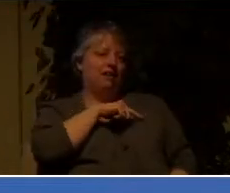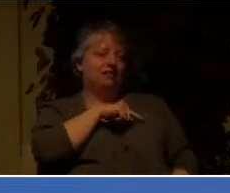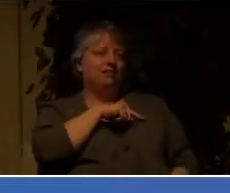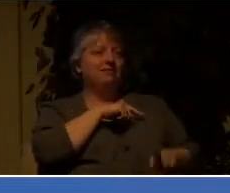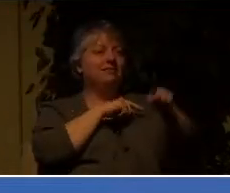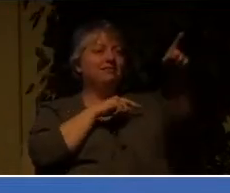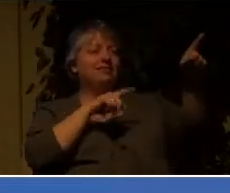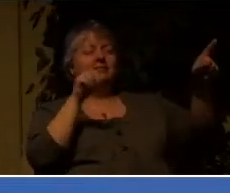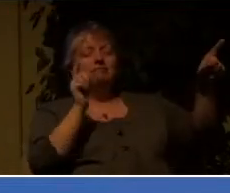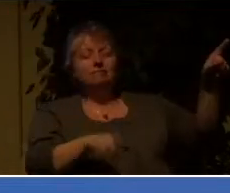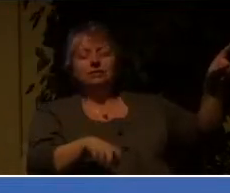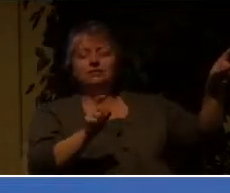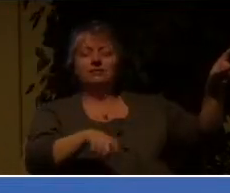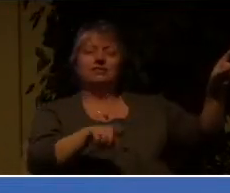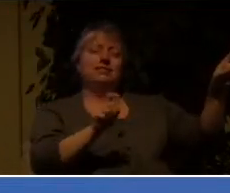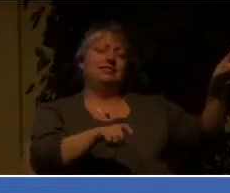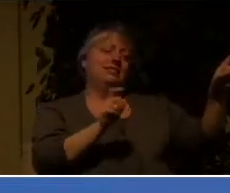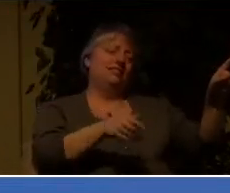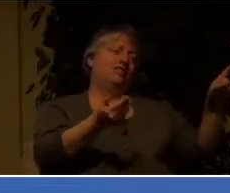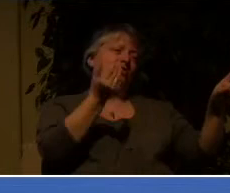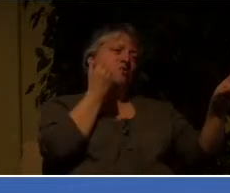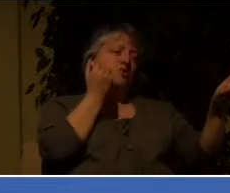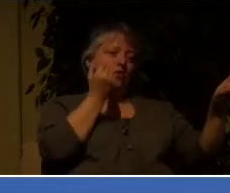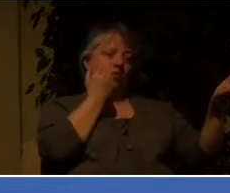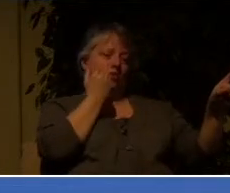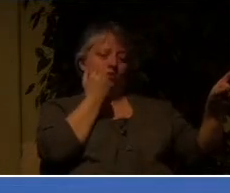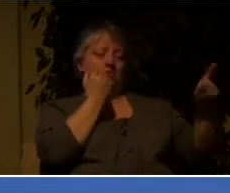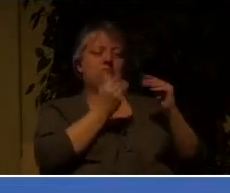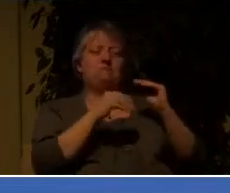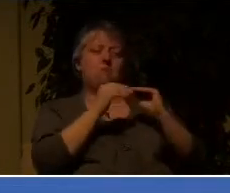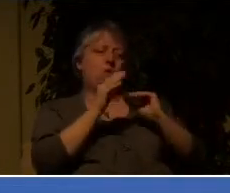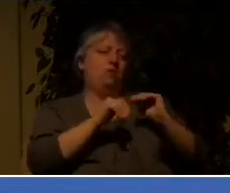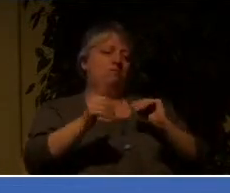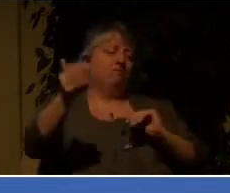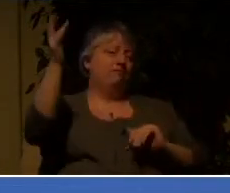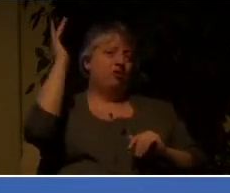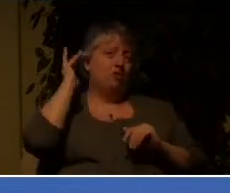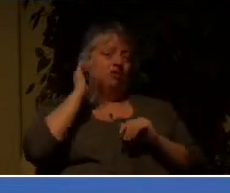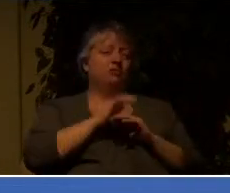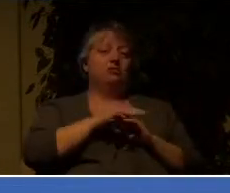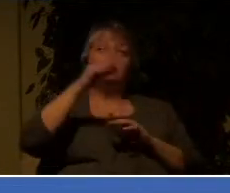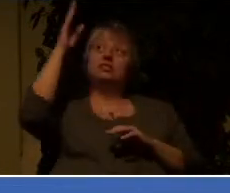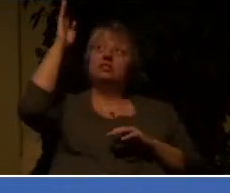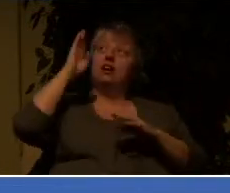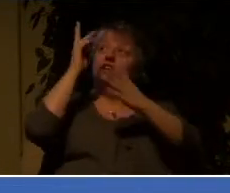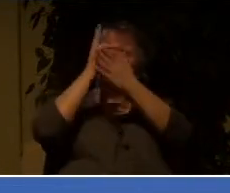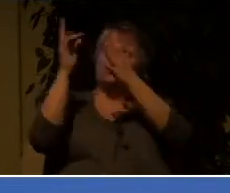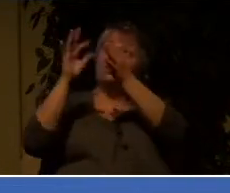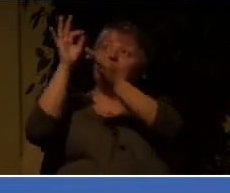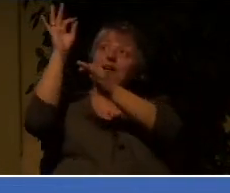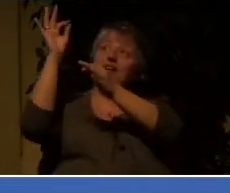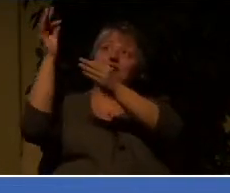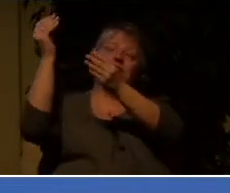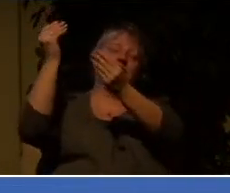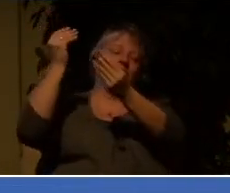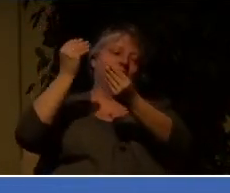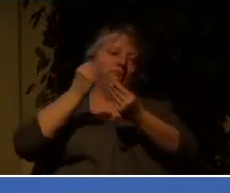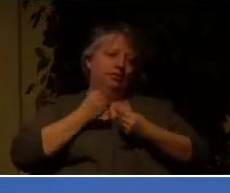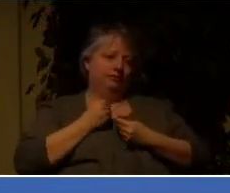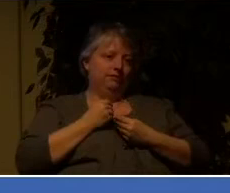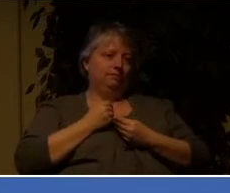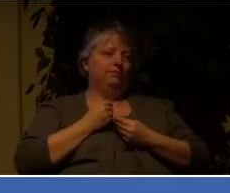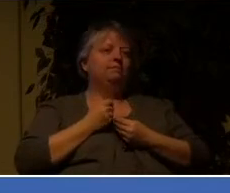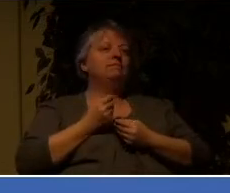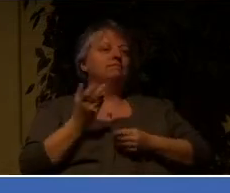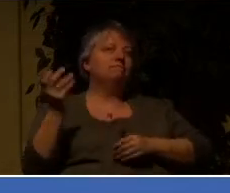before. And by his Holy Spirit, he has promised to equip us so that we can do it and